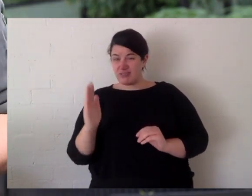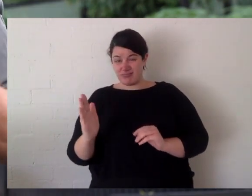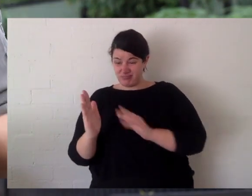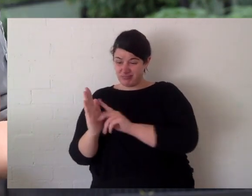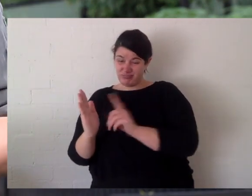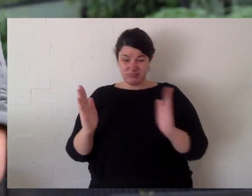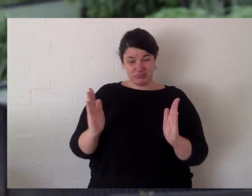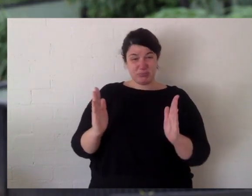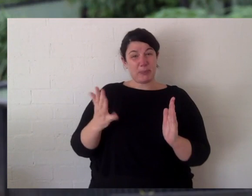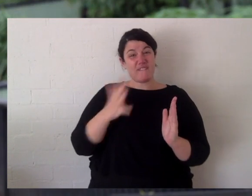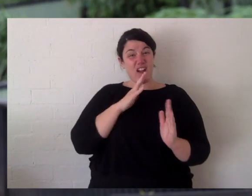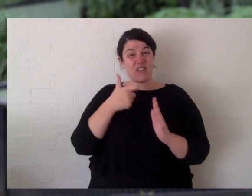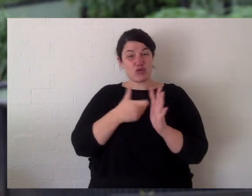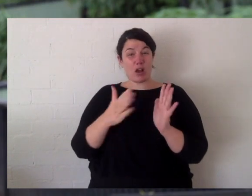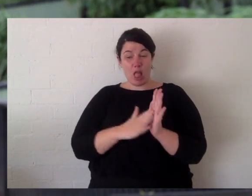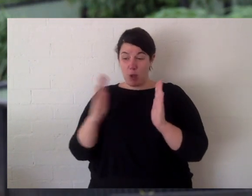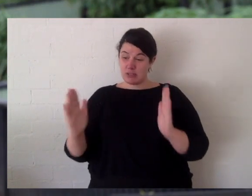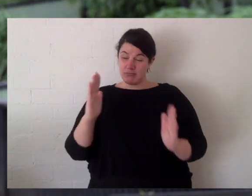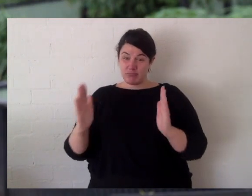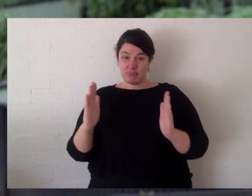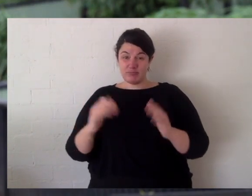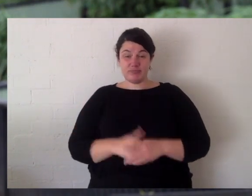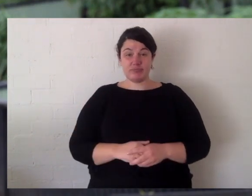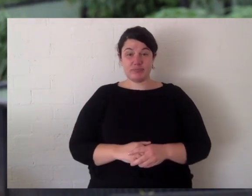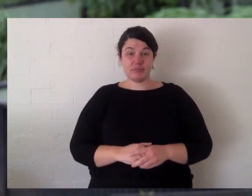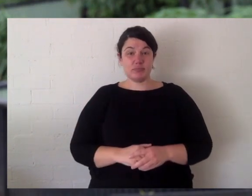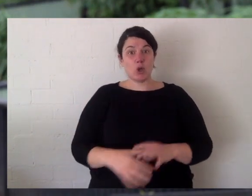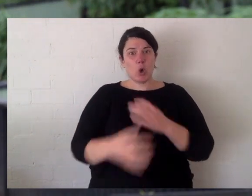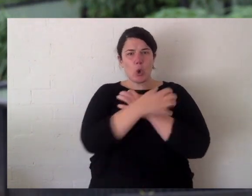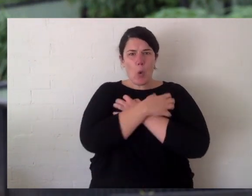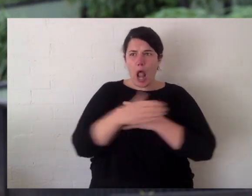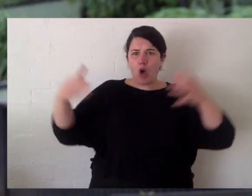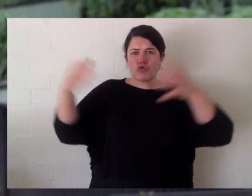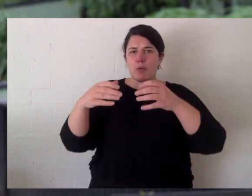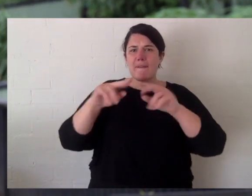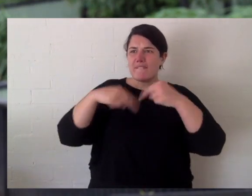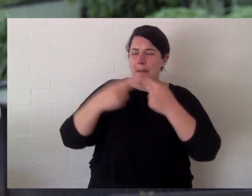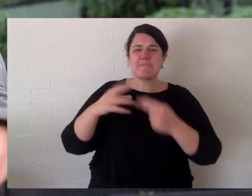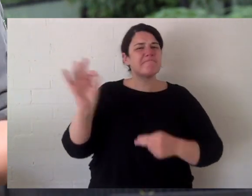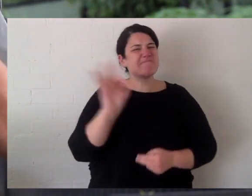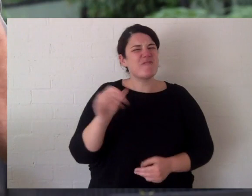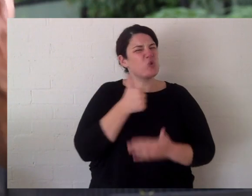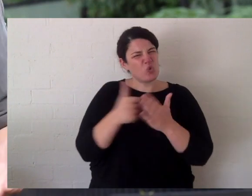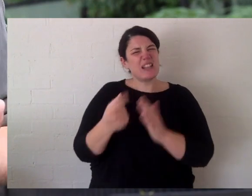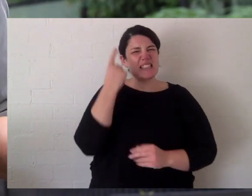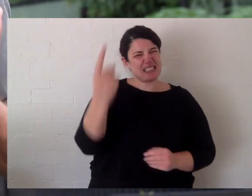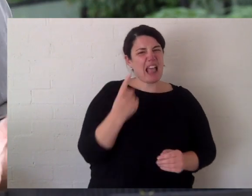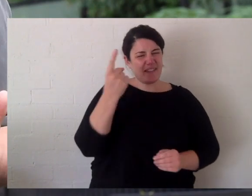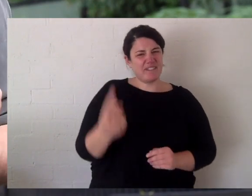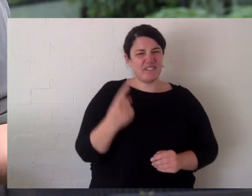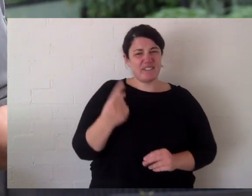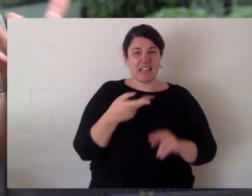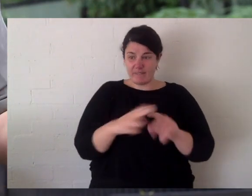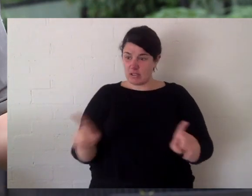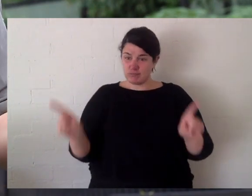there are eucalypt forests. You'll normally only see a koala by itself. They are solitary. But if a male and female are breeding,